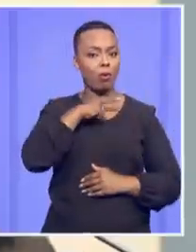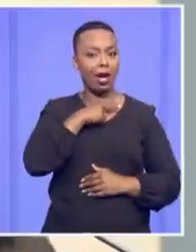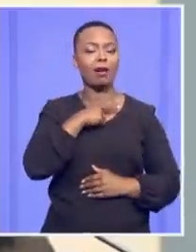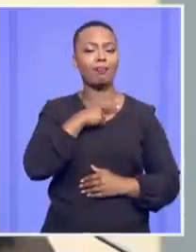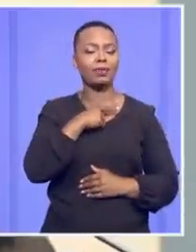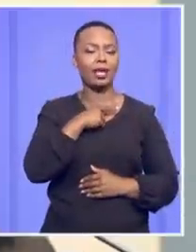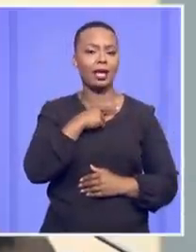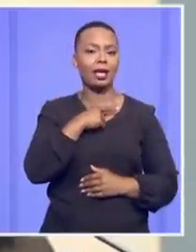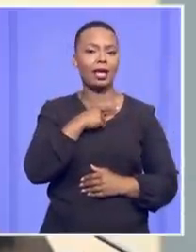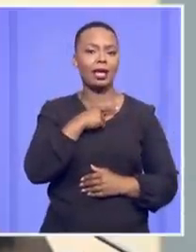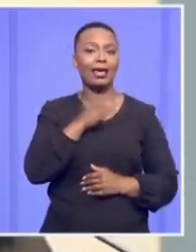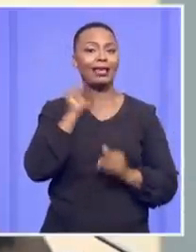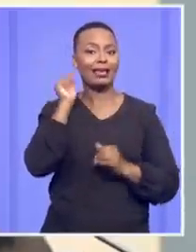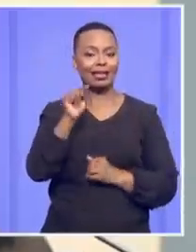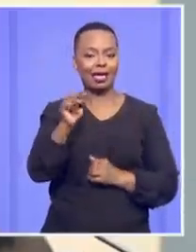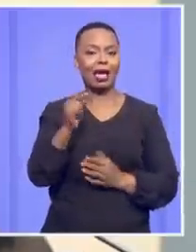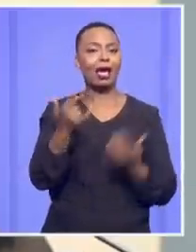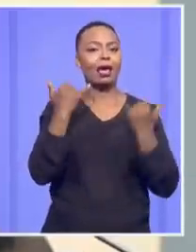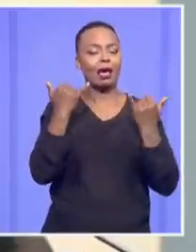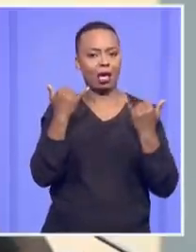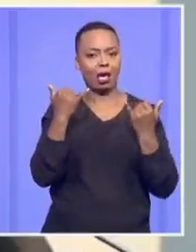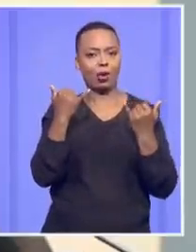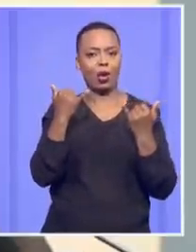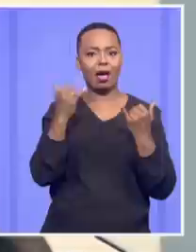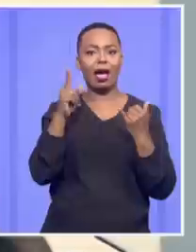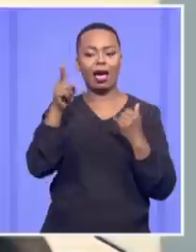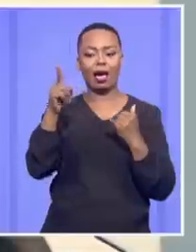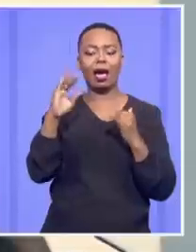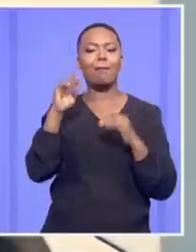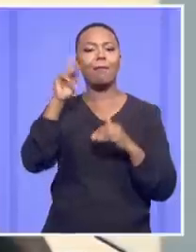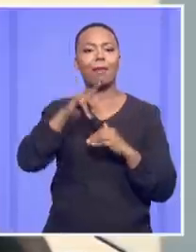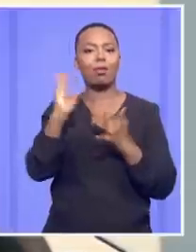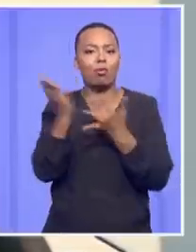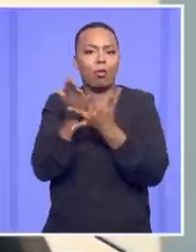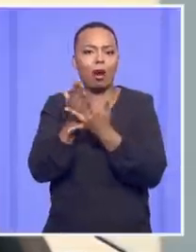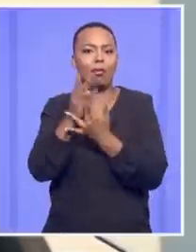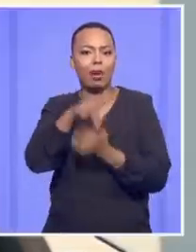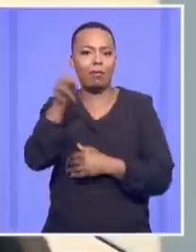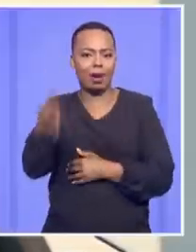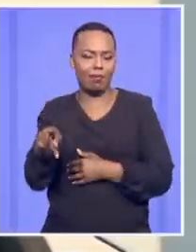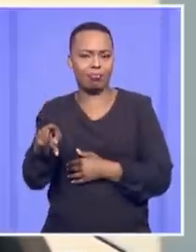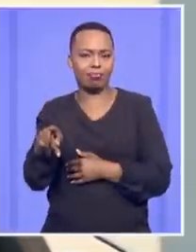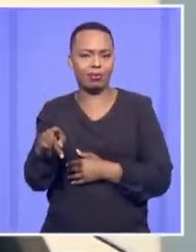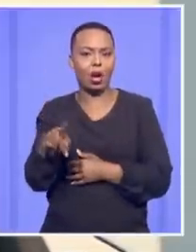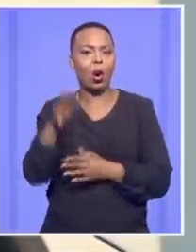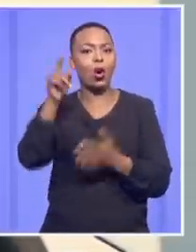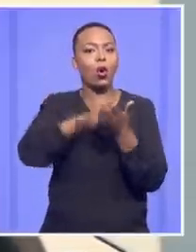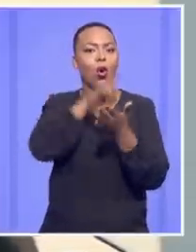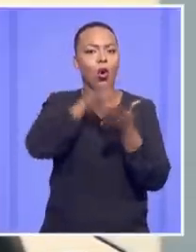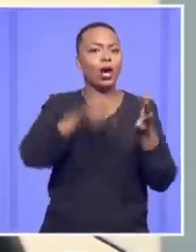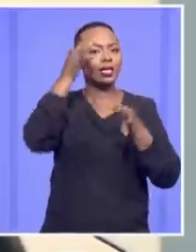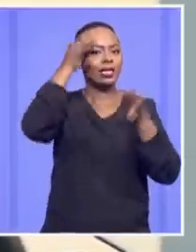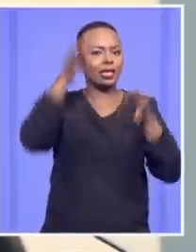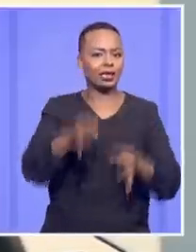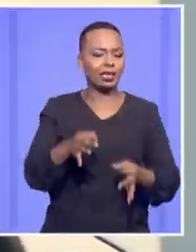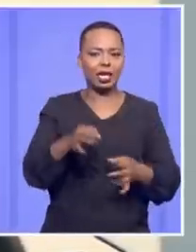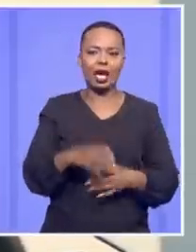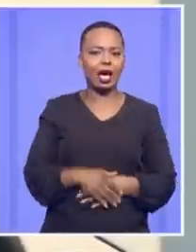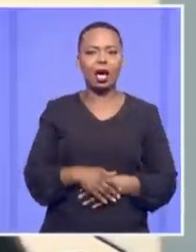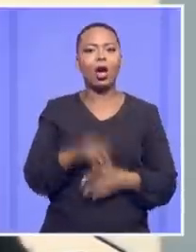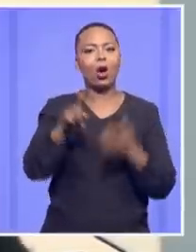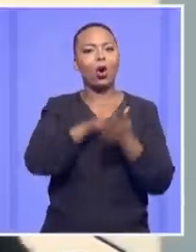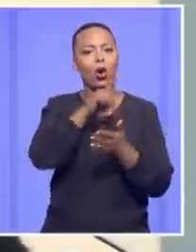high watermark of the Public Protector's case is not that the wrong decision was made. It's that the decision was made by the wrong person.